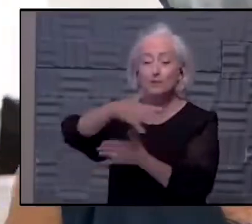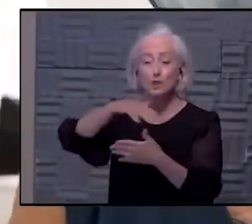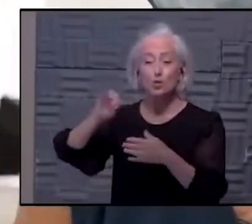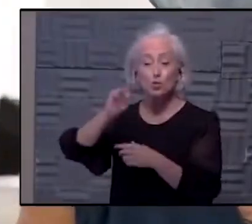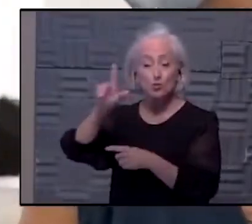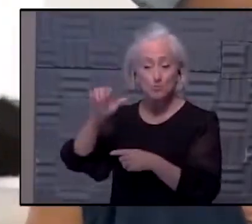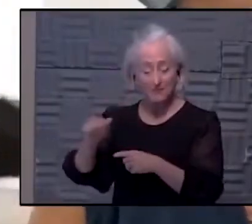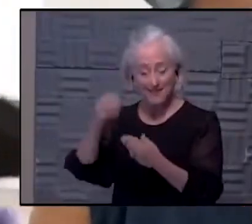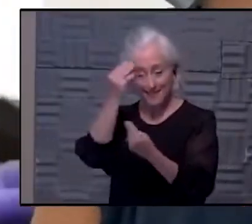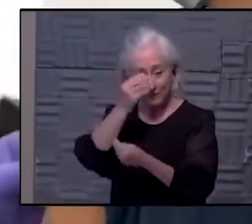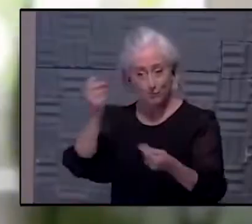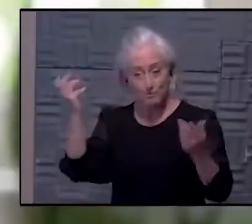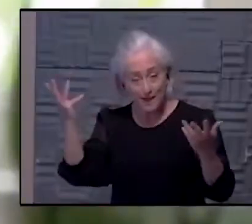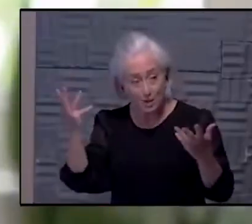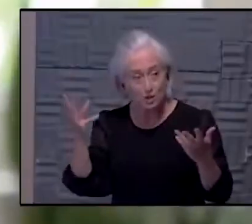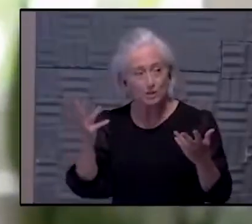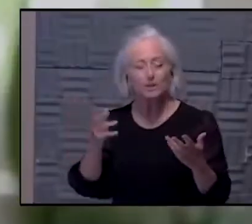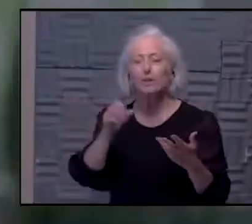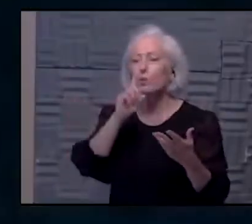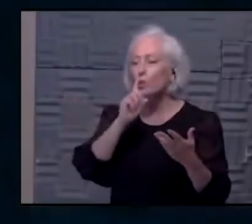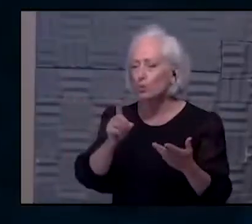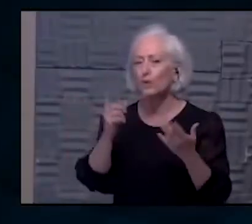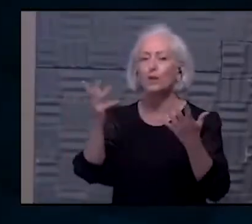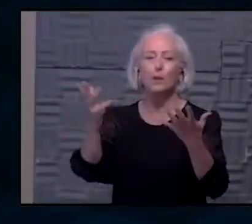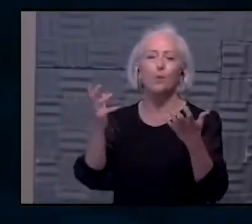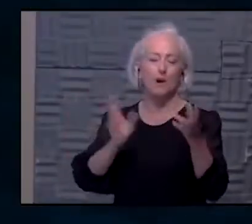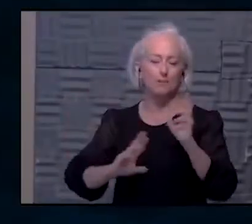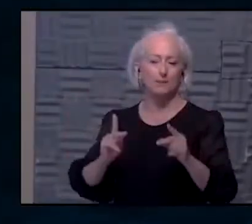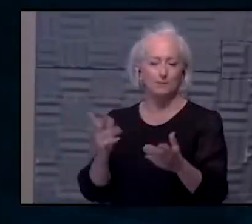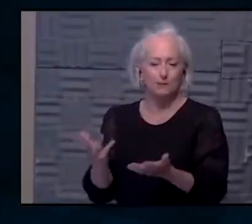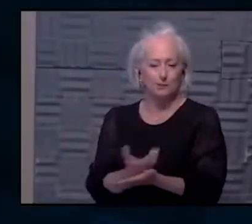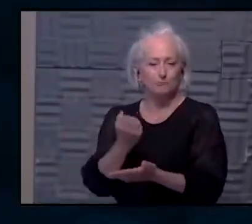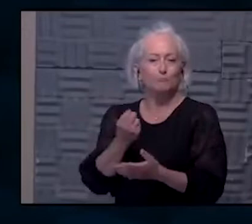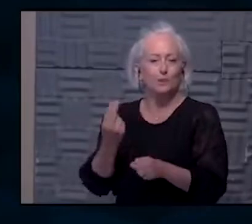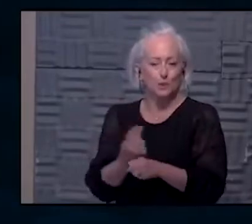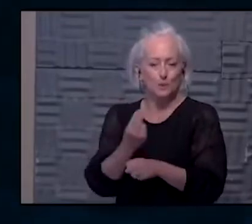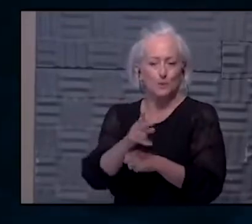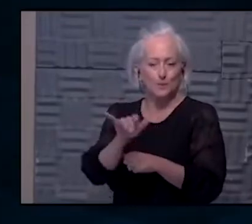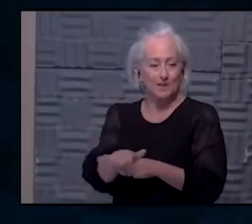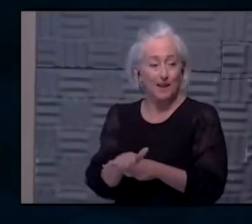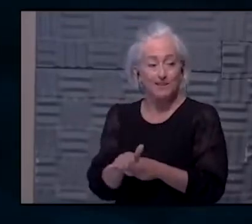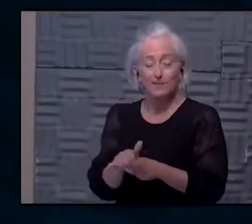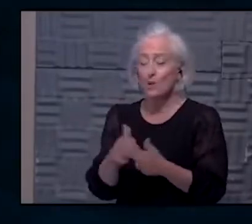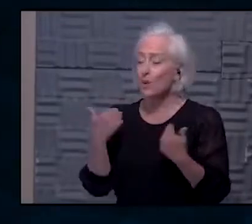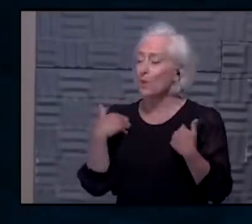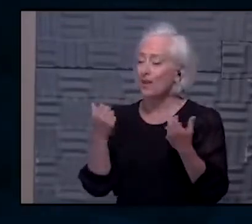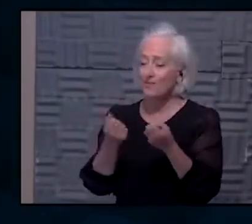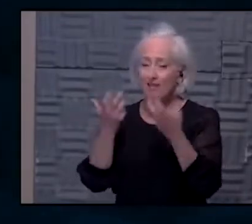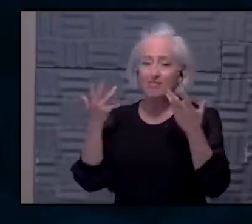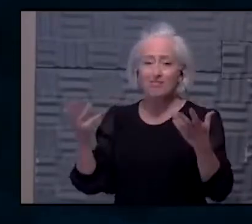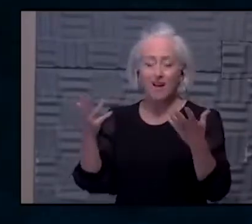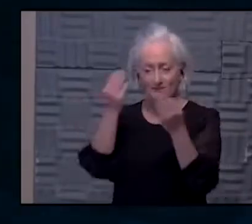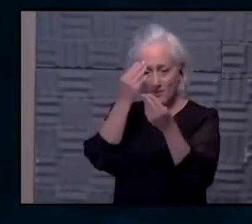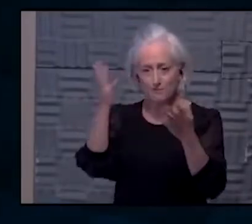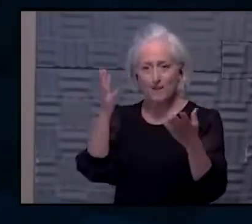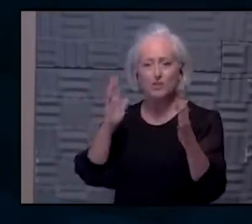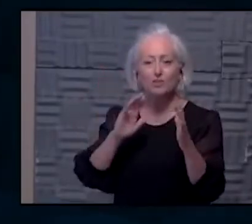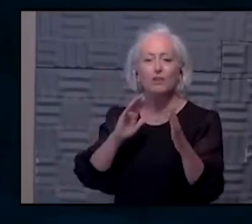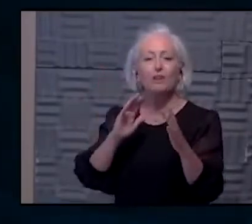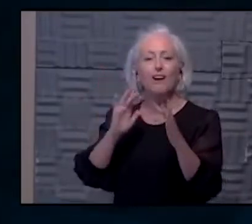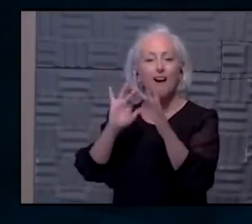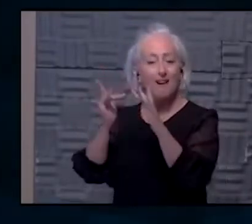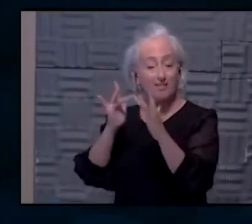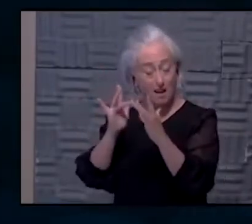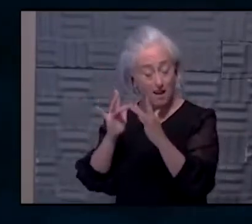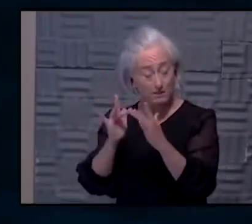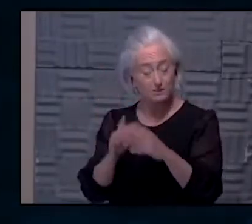It's a campaign that we really want people to use if you can. So there's plenty of materials out there on the web. This goes